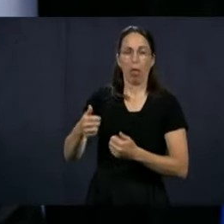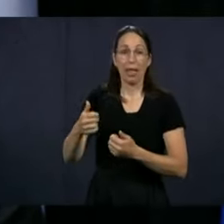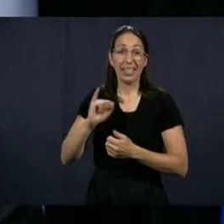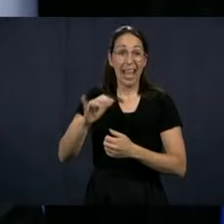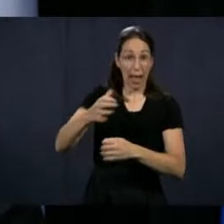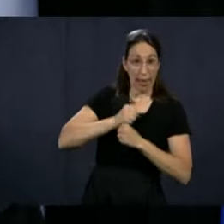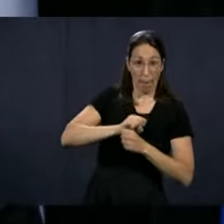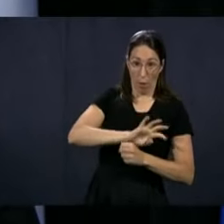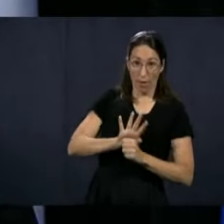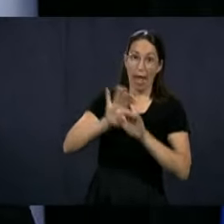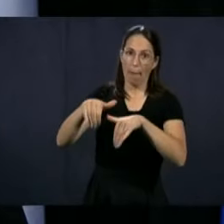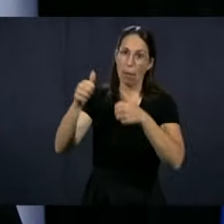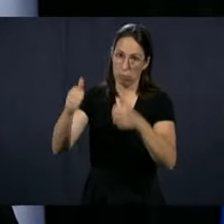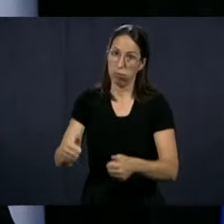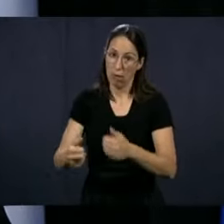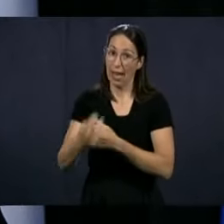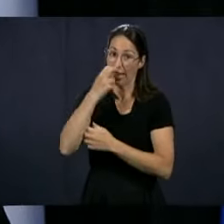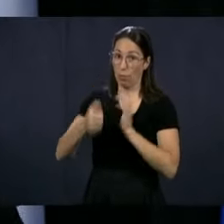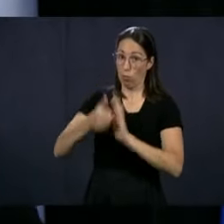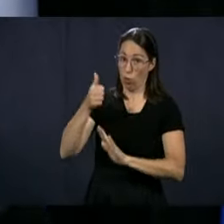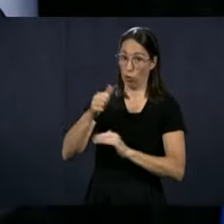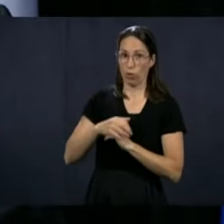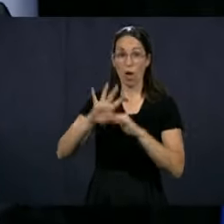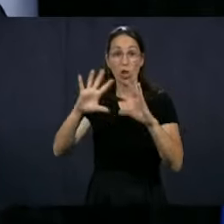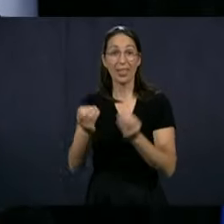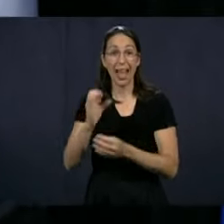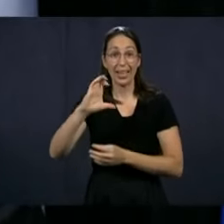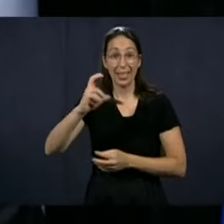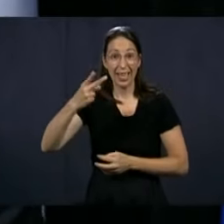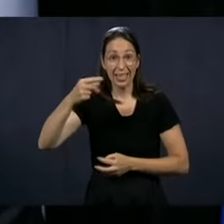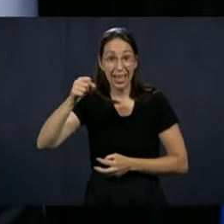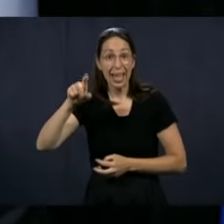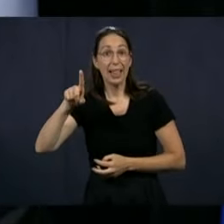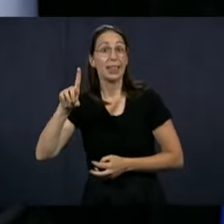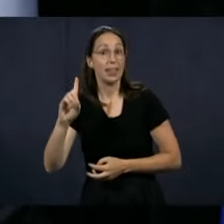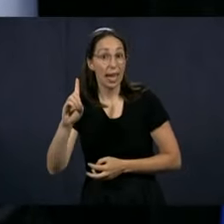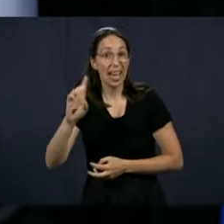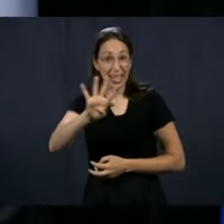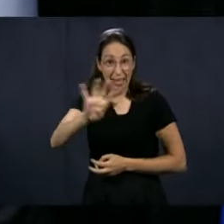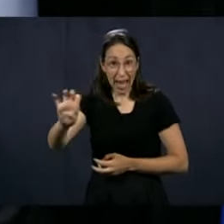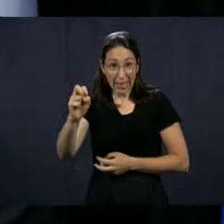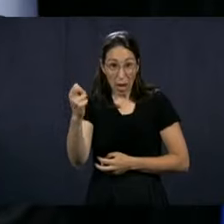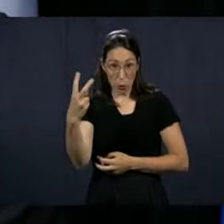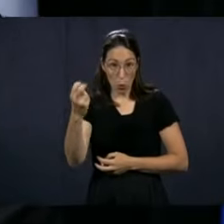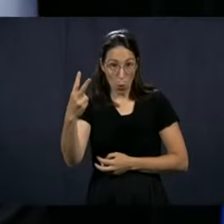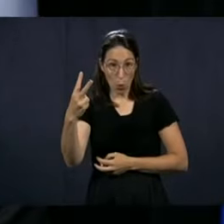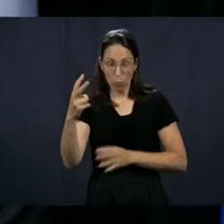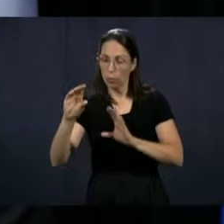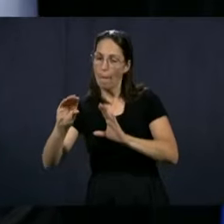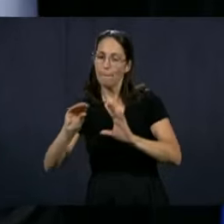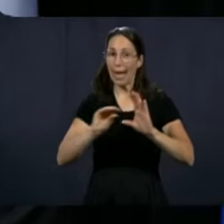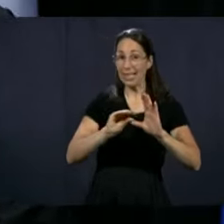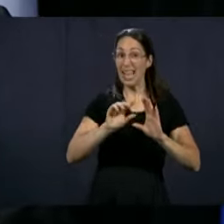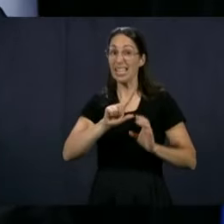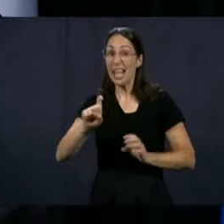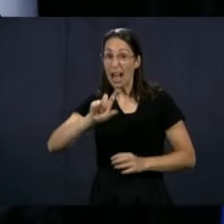consequences once they get infected. Out of 412 CHSLDs that we have in Quebec,